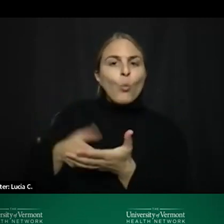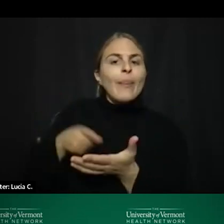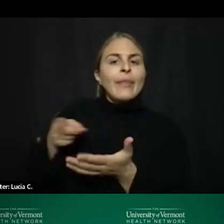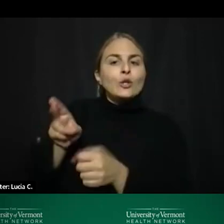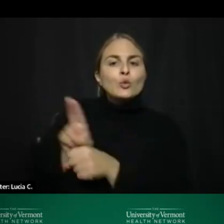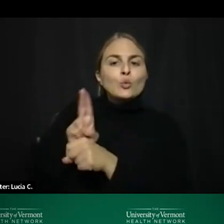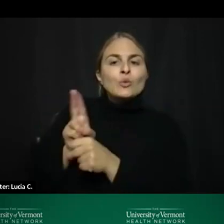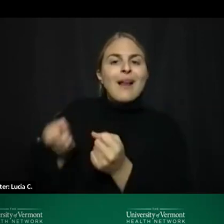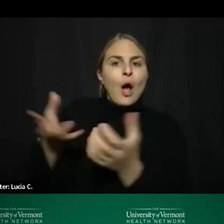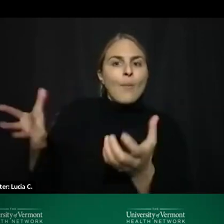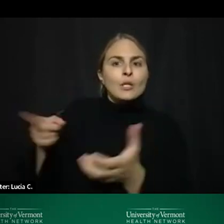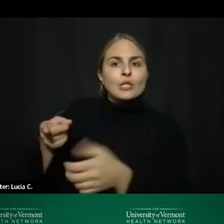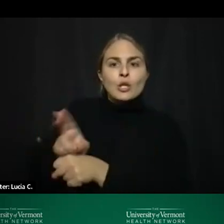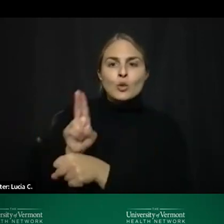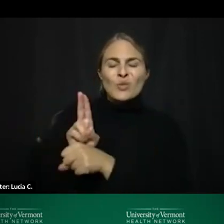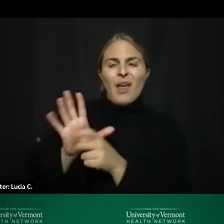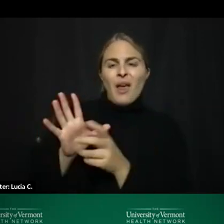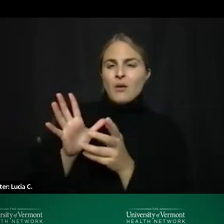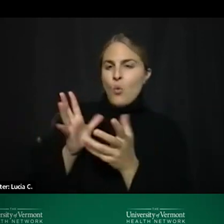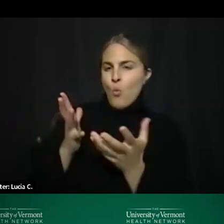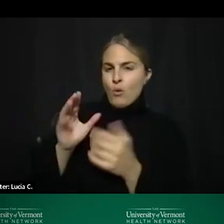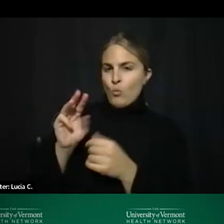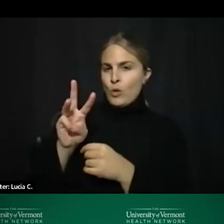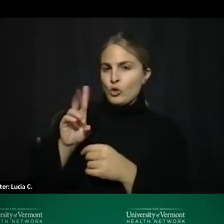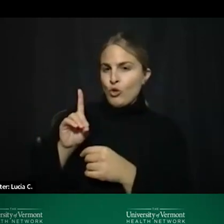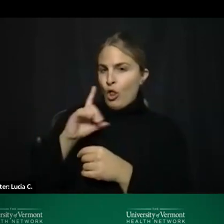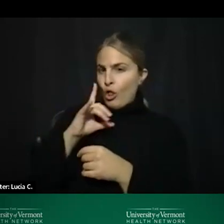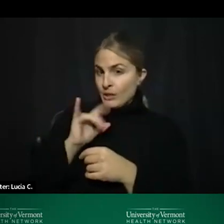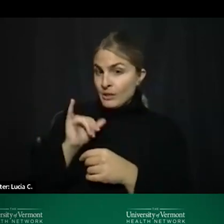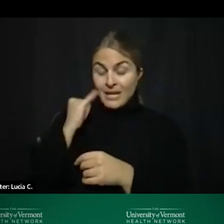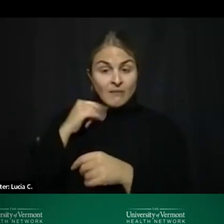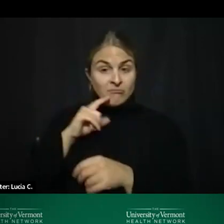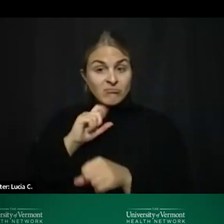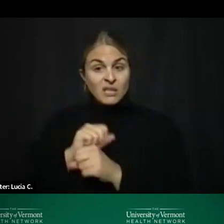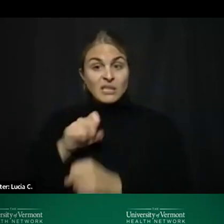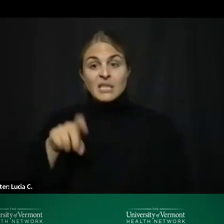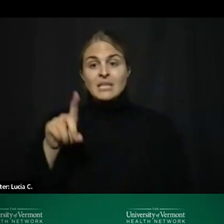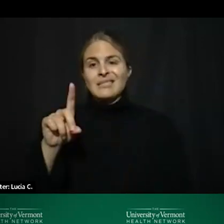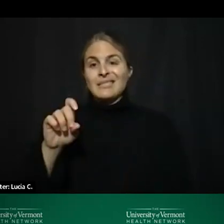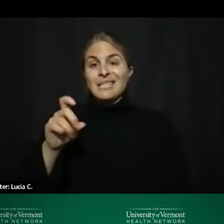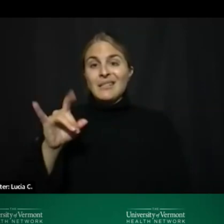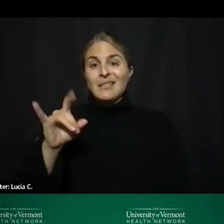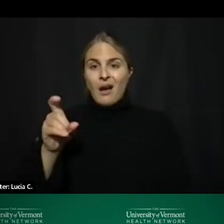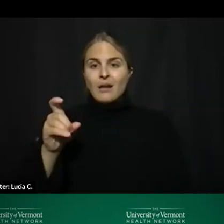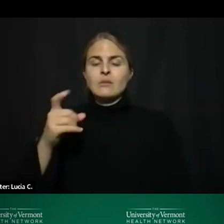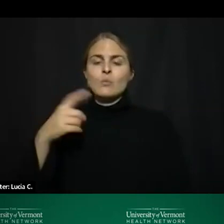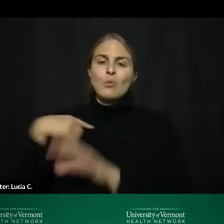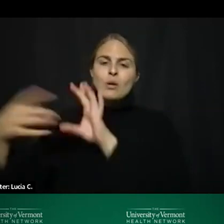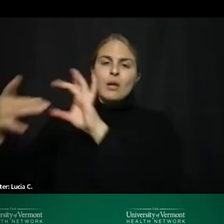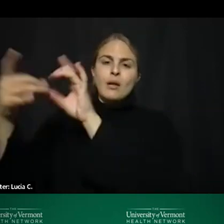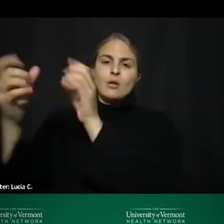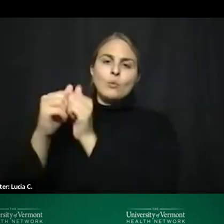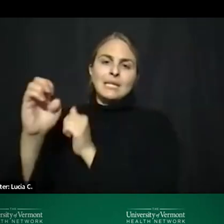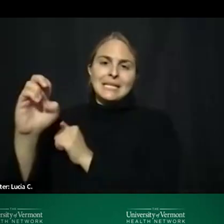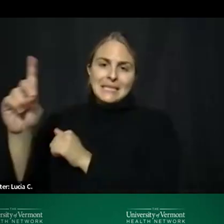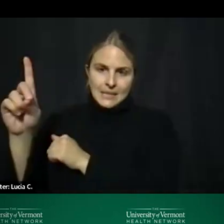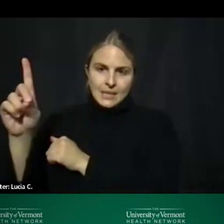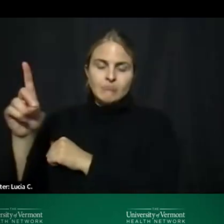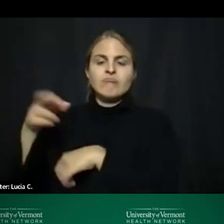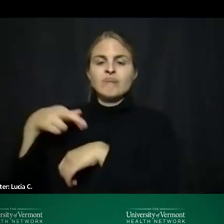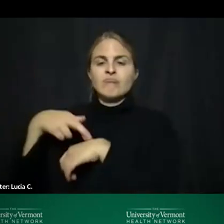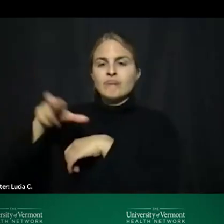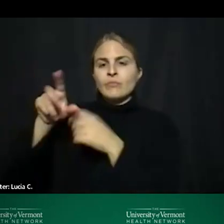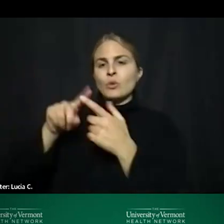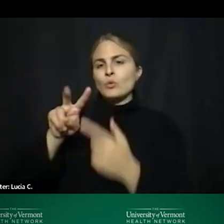need so if they're needing detox it will likely be a connection to the emergency department or referral